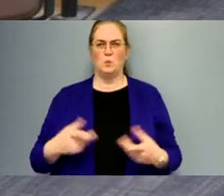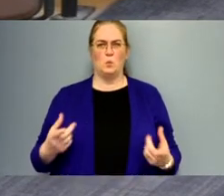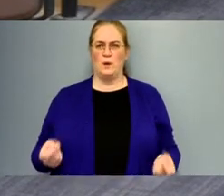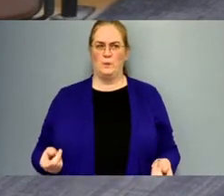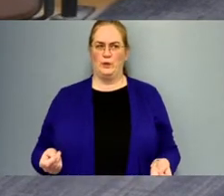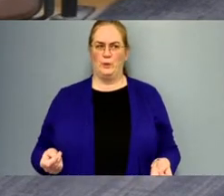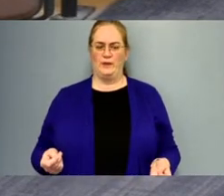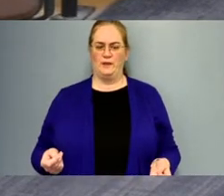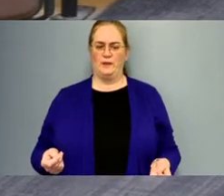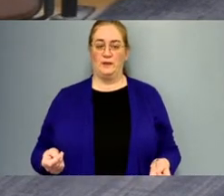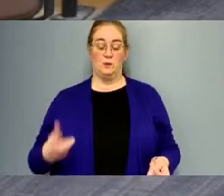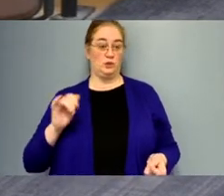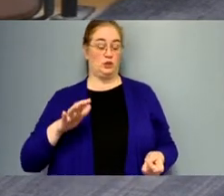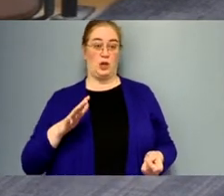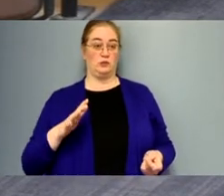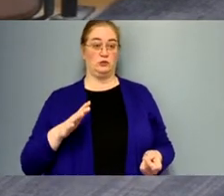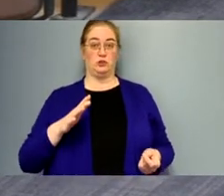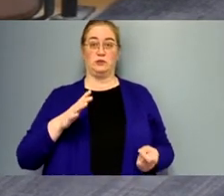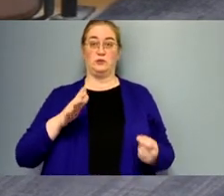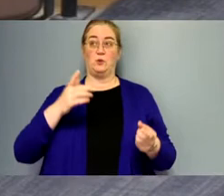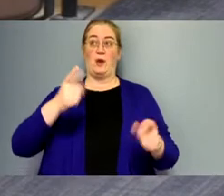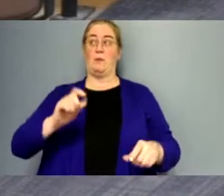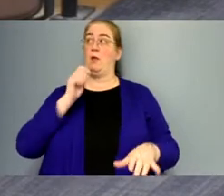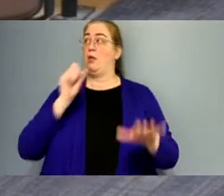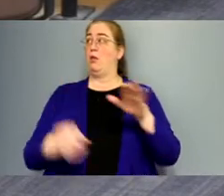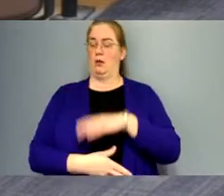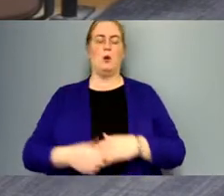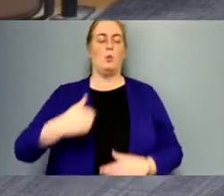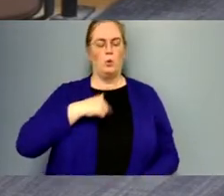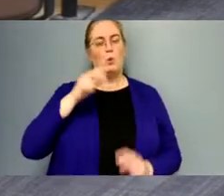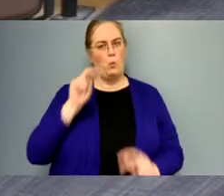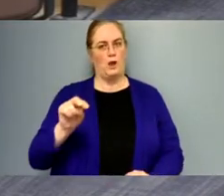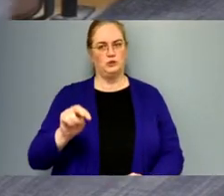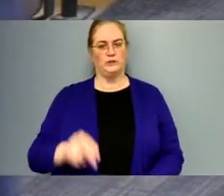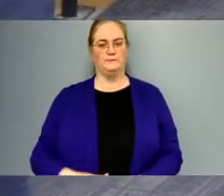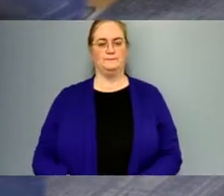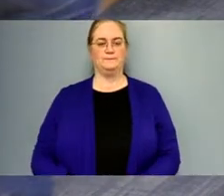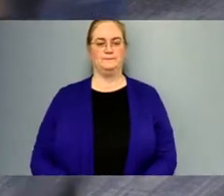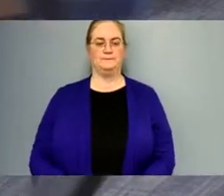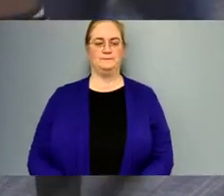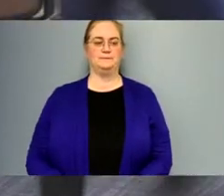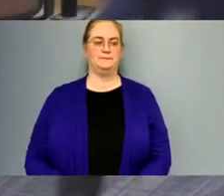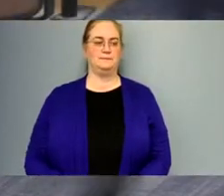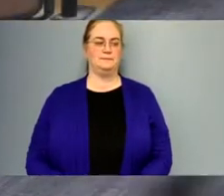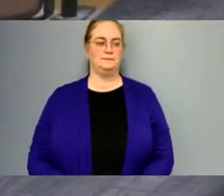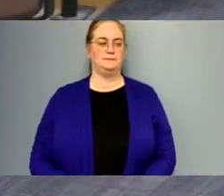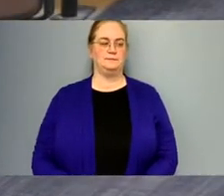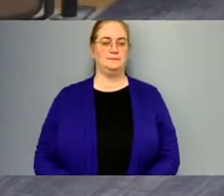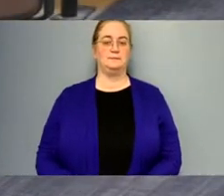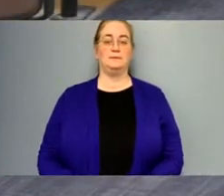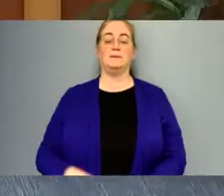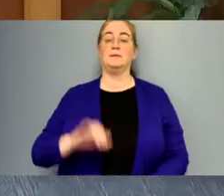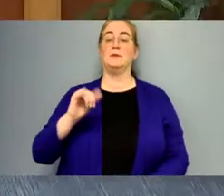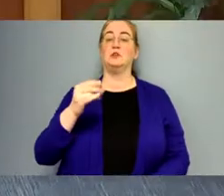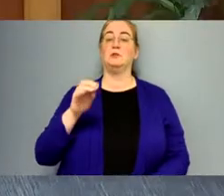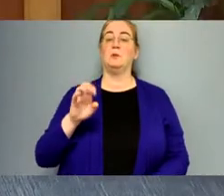is that just to throw it under the rug we're watching okay Jamie Walker